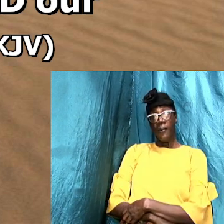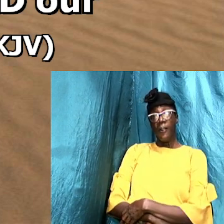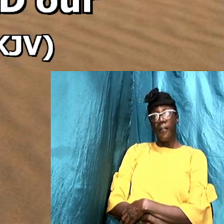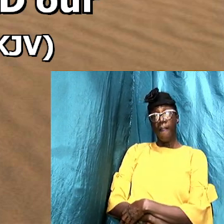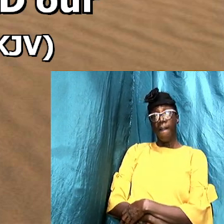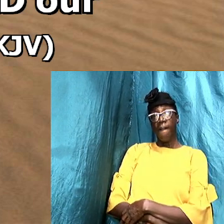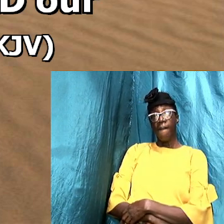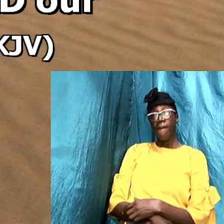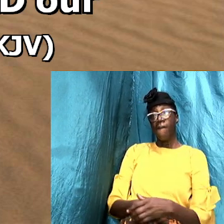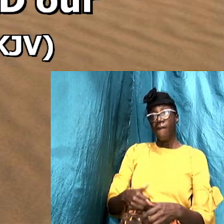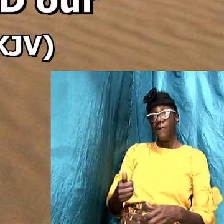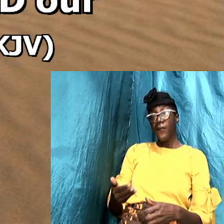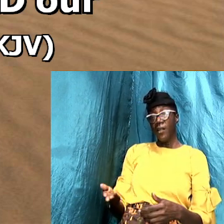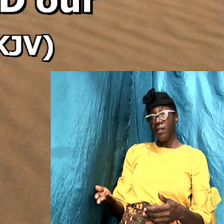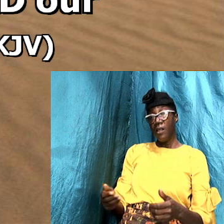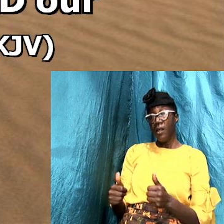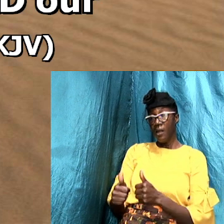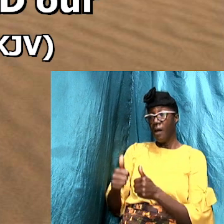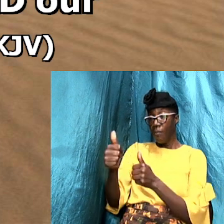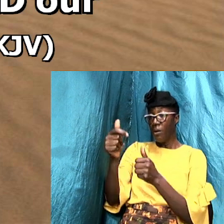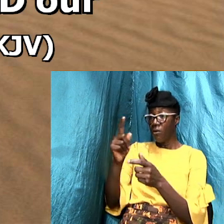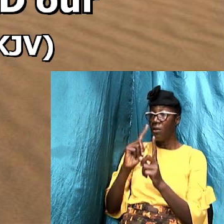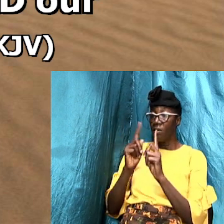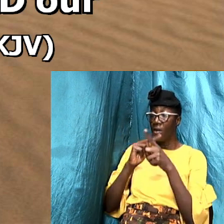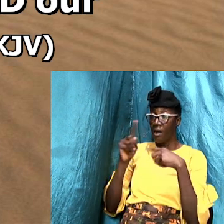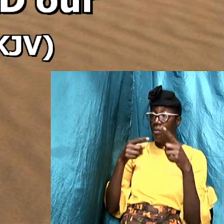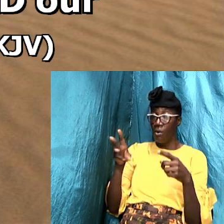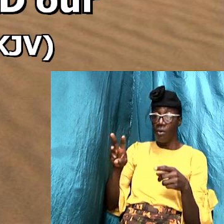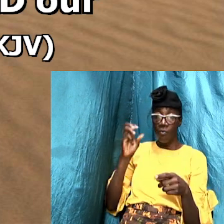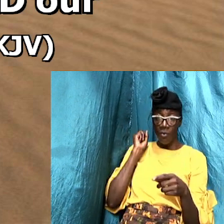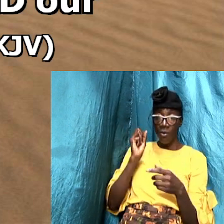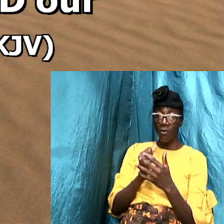another thing that the apostles talk about was the